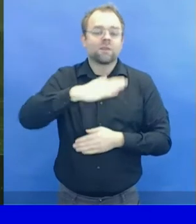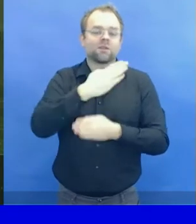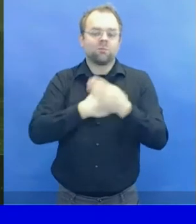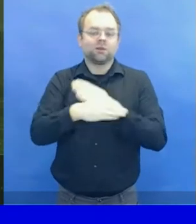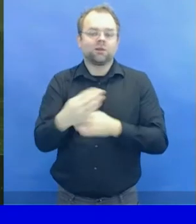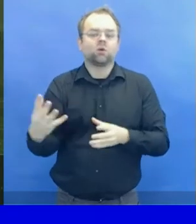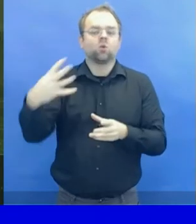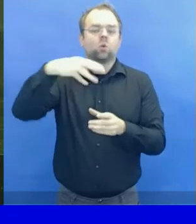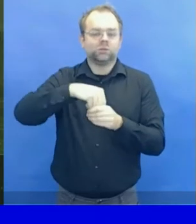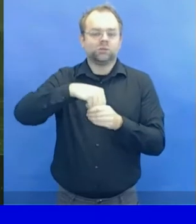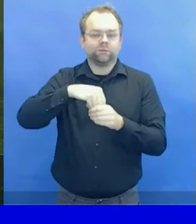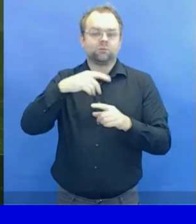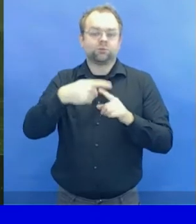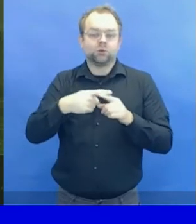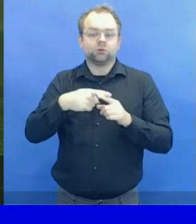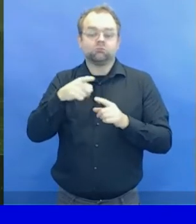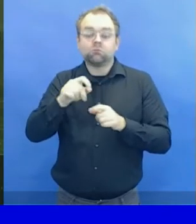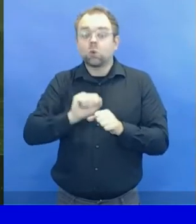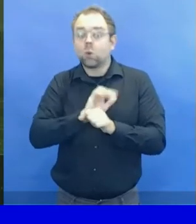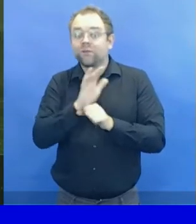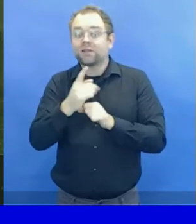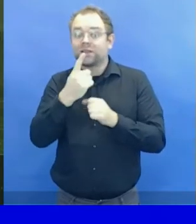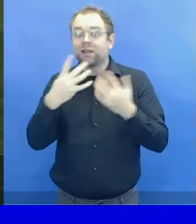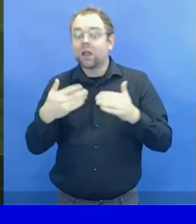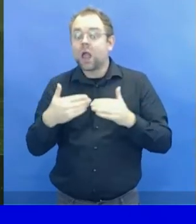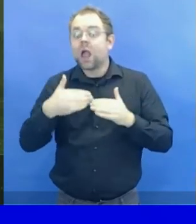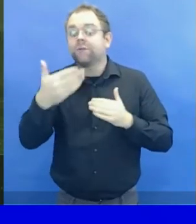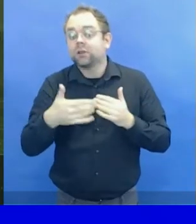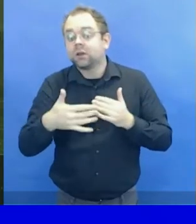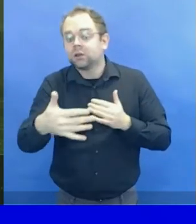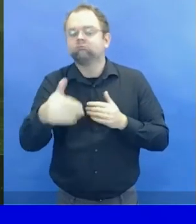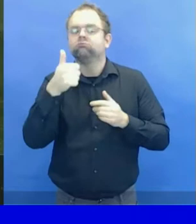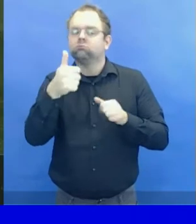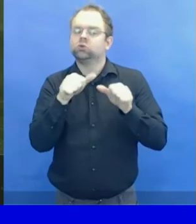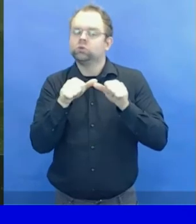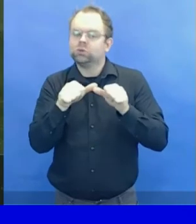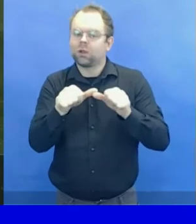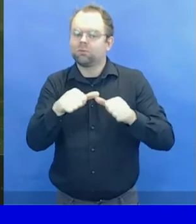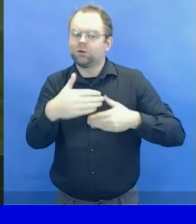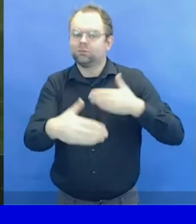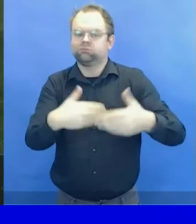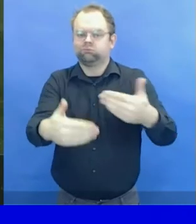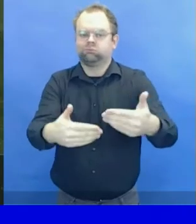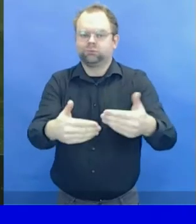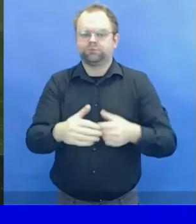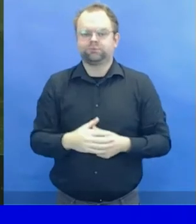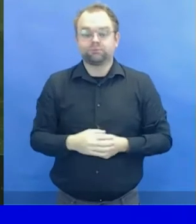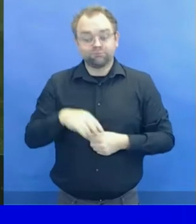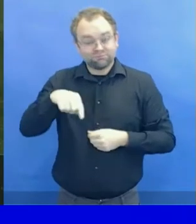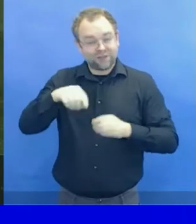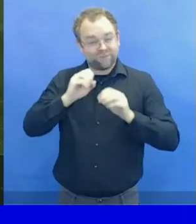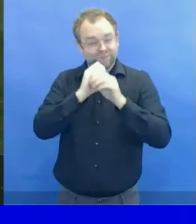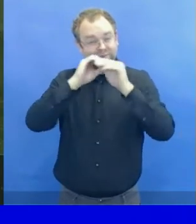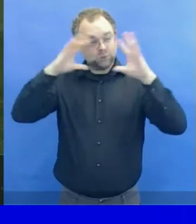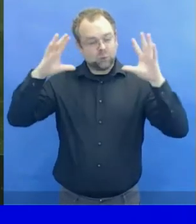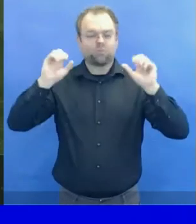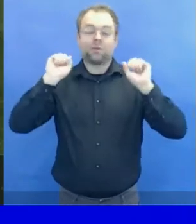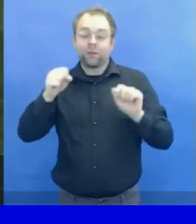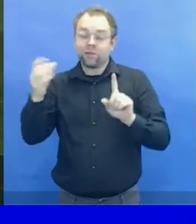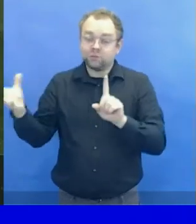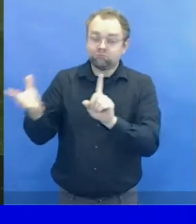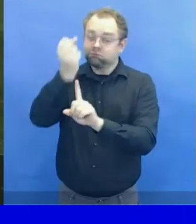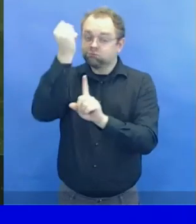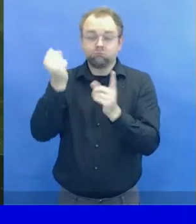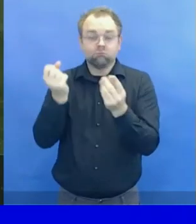with persons with disabilities and their representative organizations. And so we must ensure their full participation